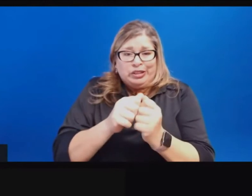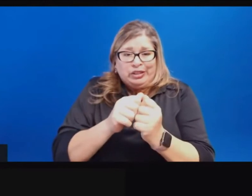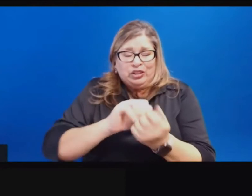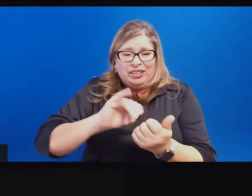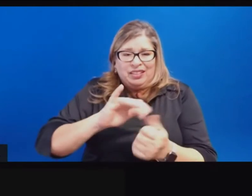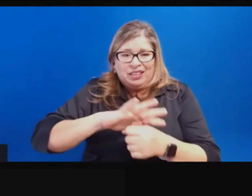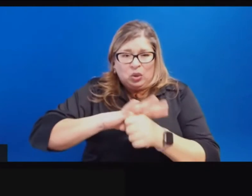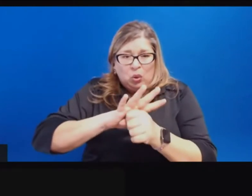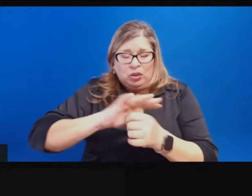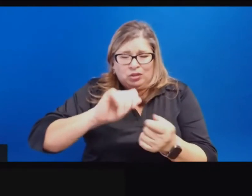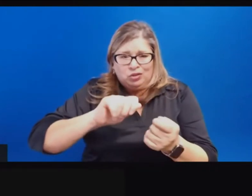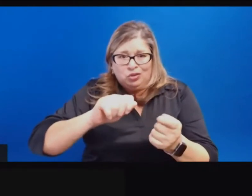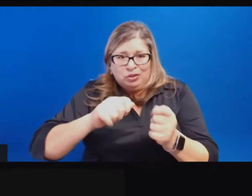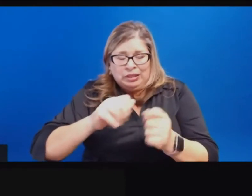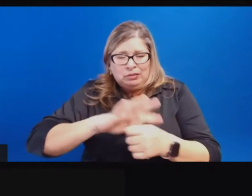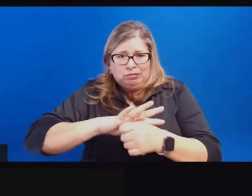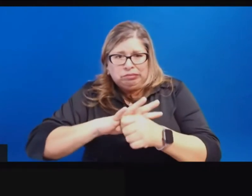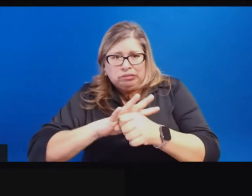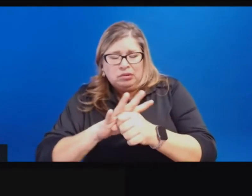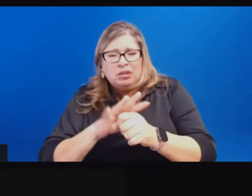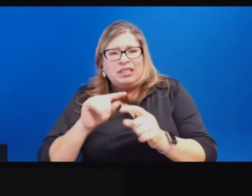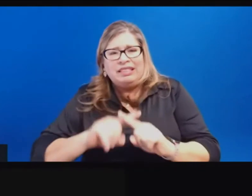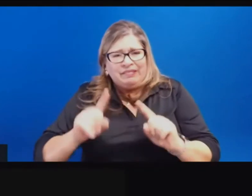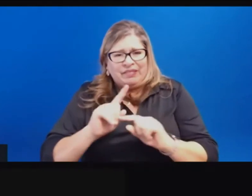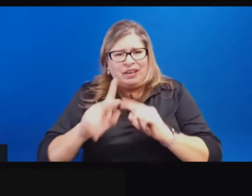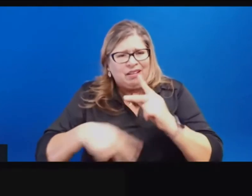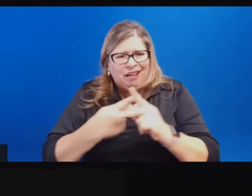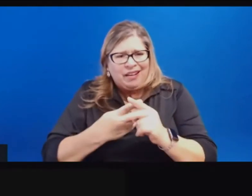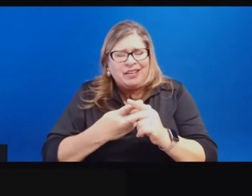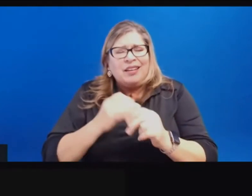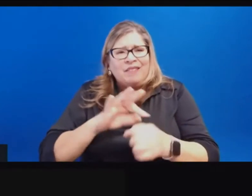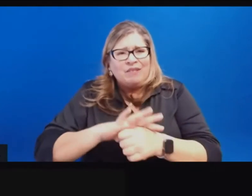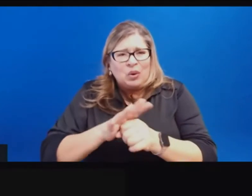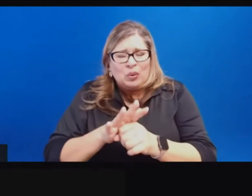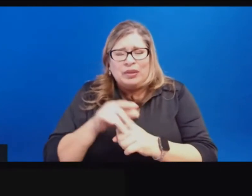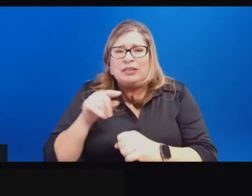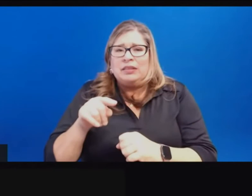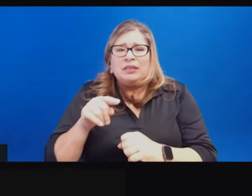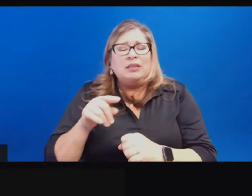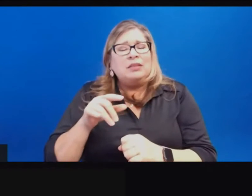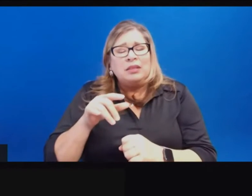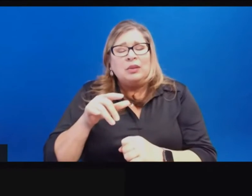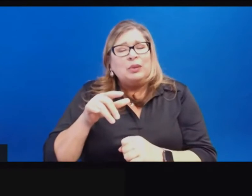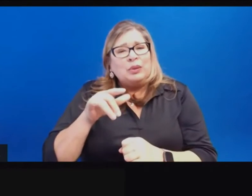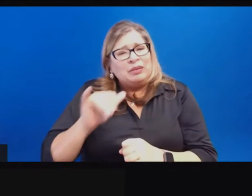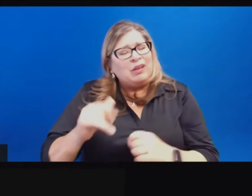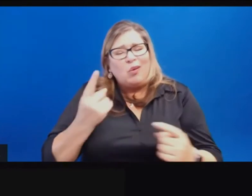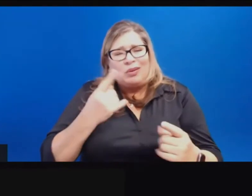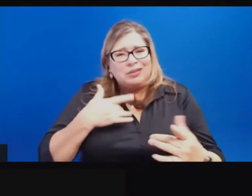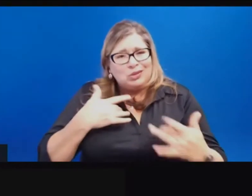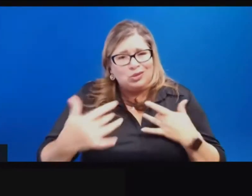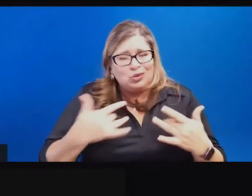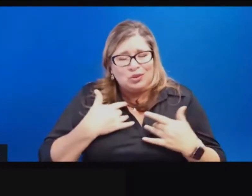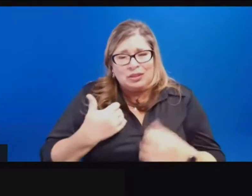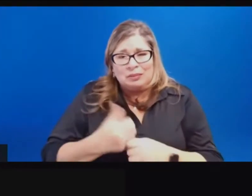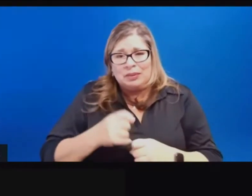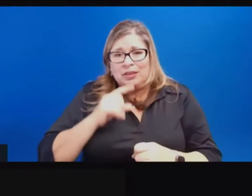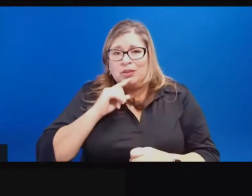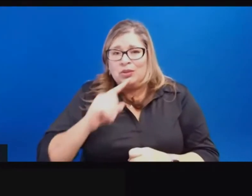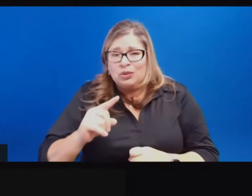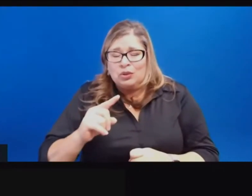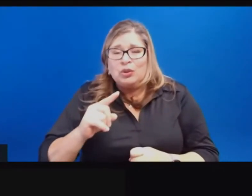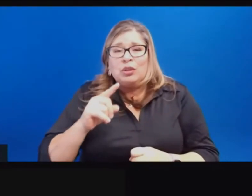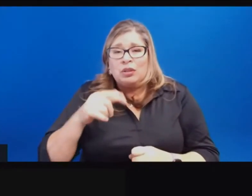blueprint for the virus that if it's done exactly the wrong way, I'll put it, it can create some resistance